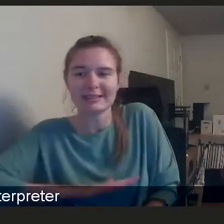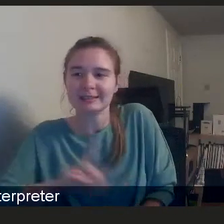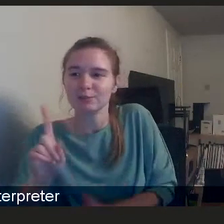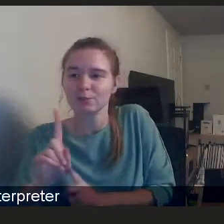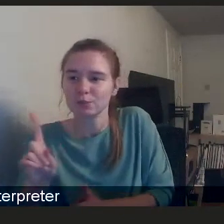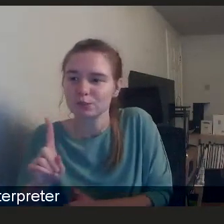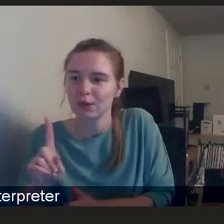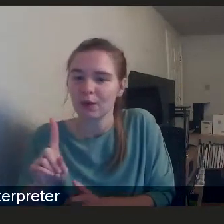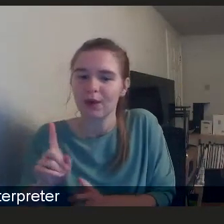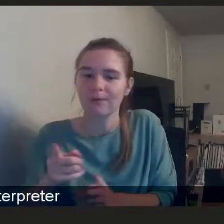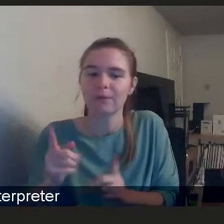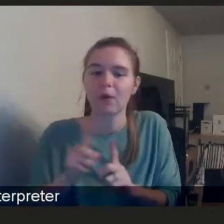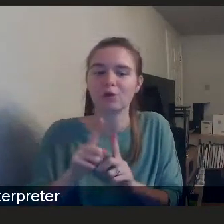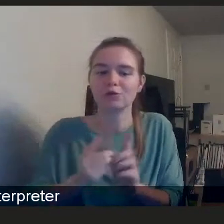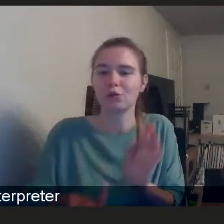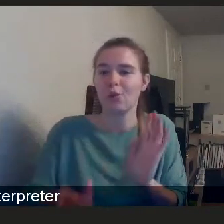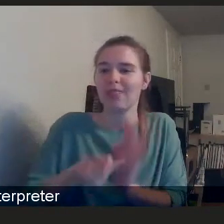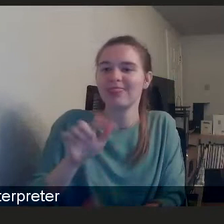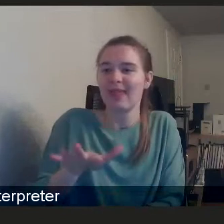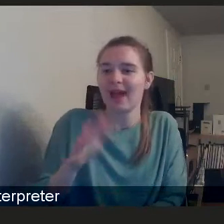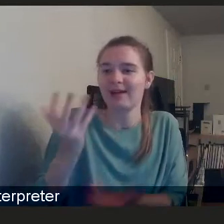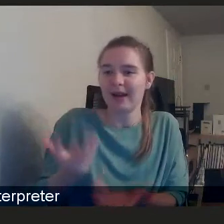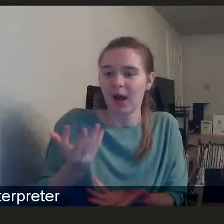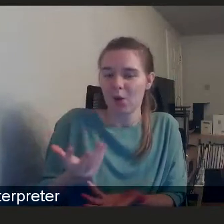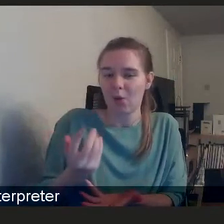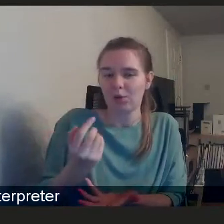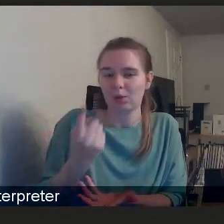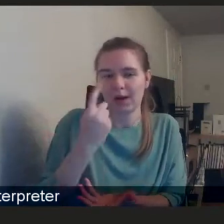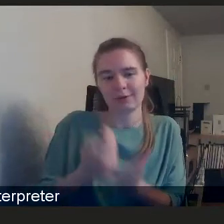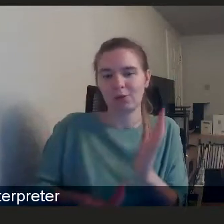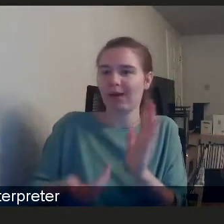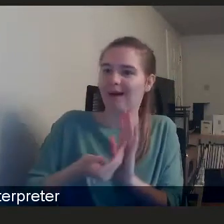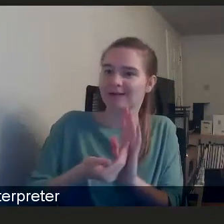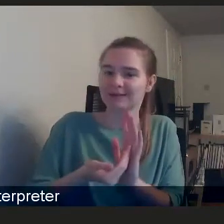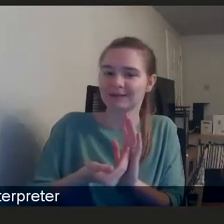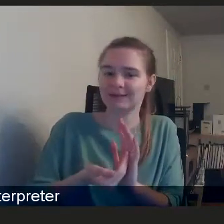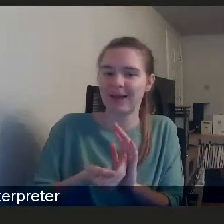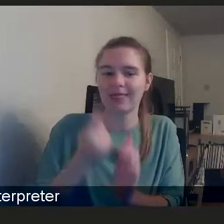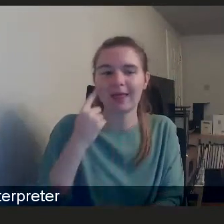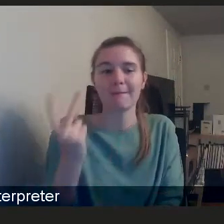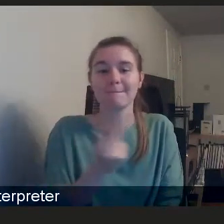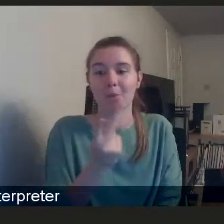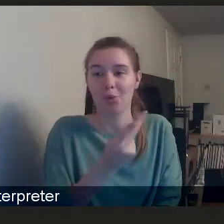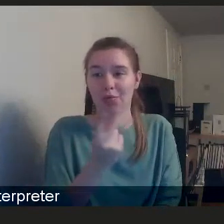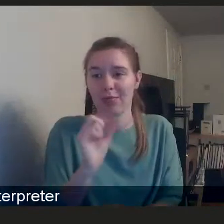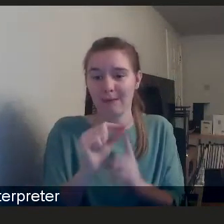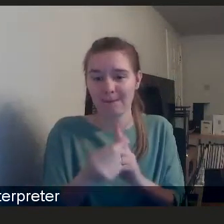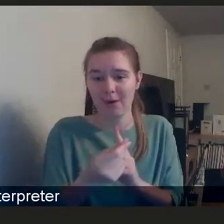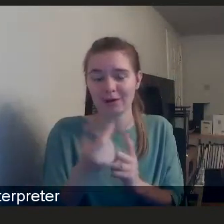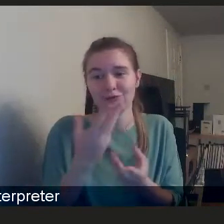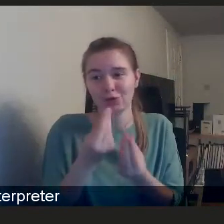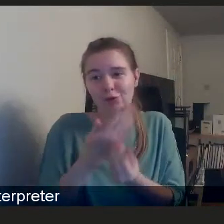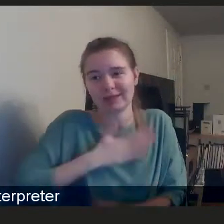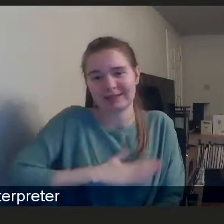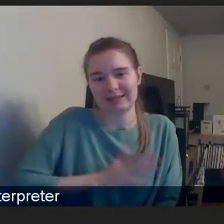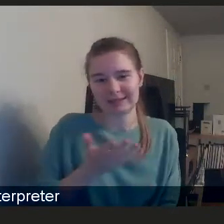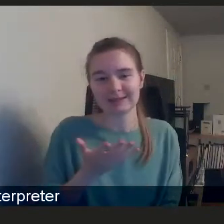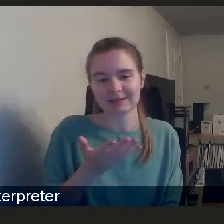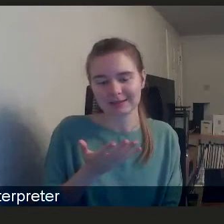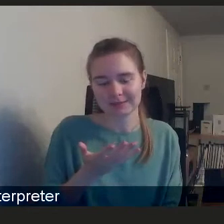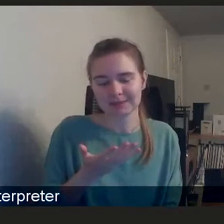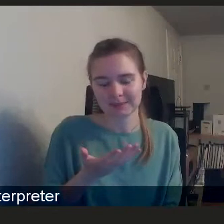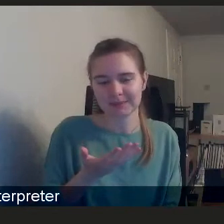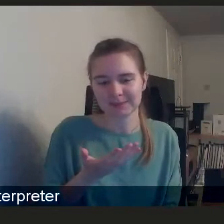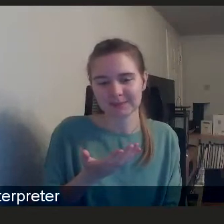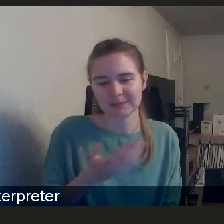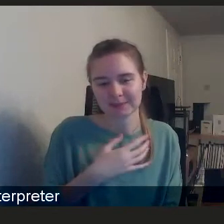addition to what already exists, um, and I think you've both made the point that resource will be needed, um, so